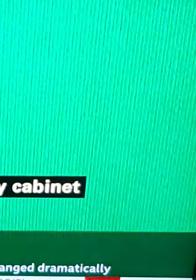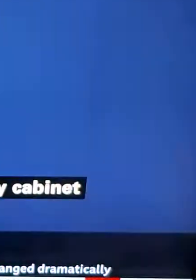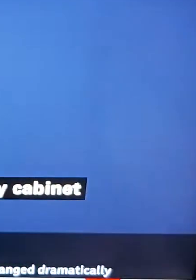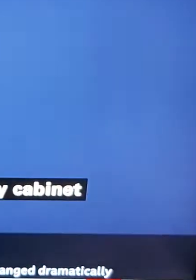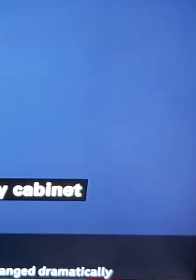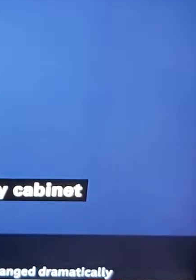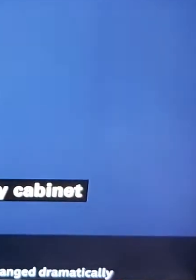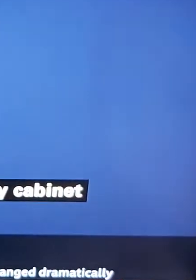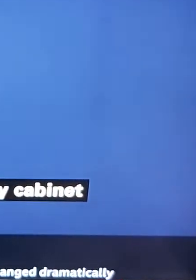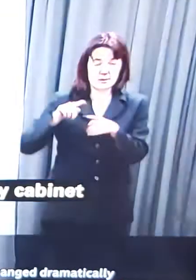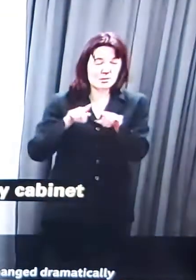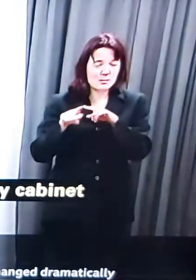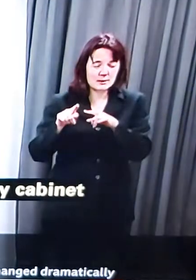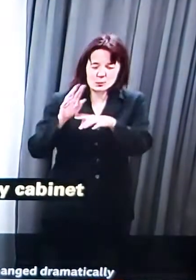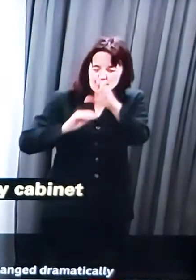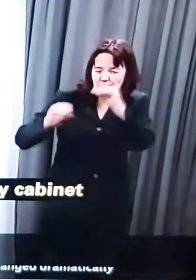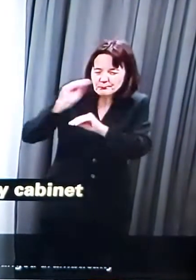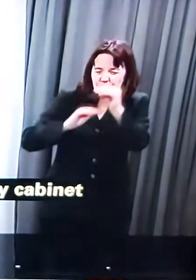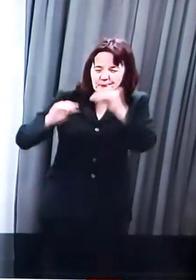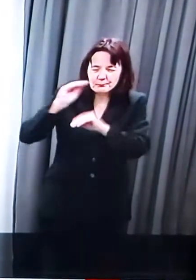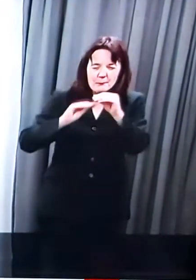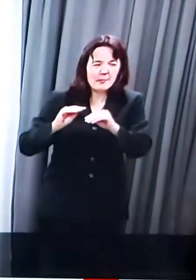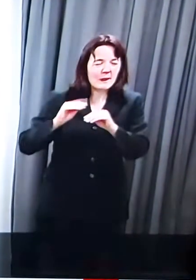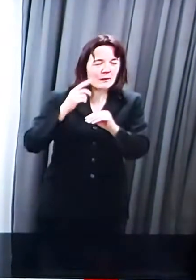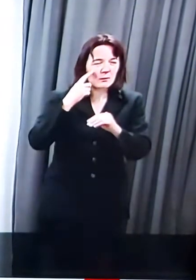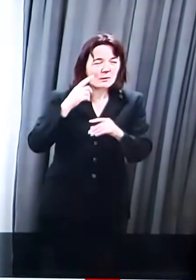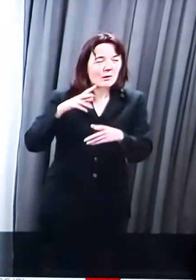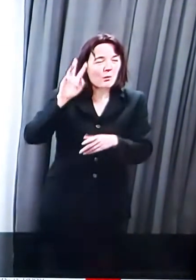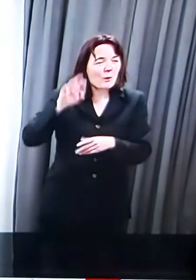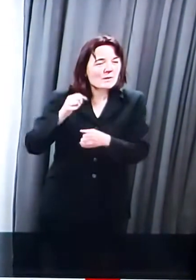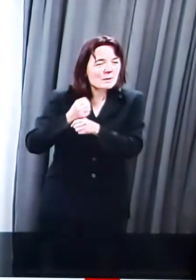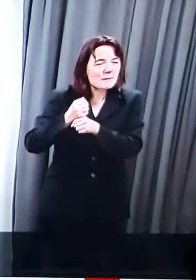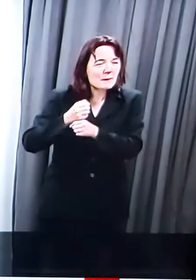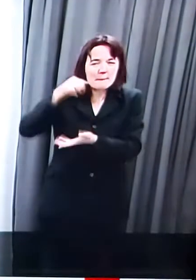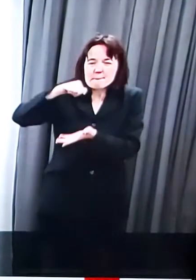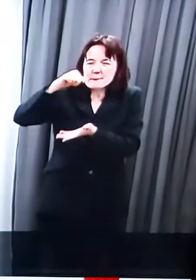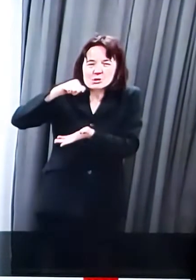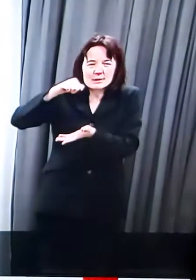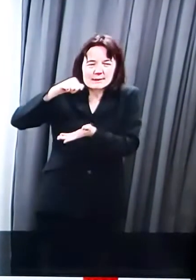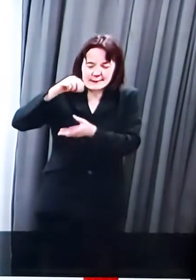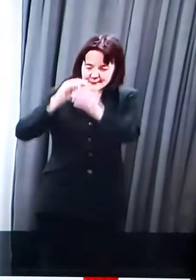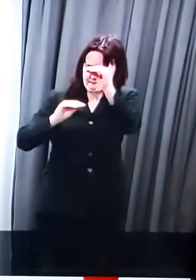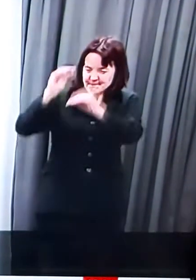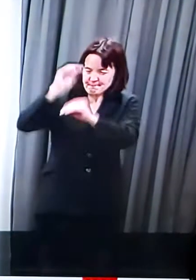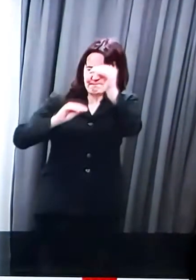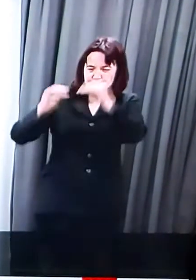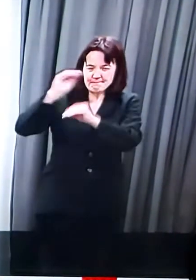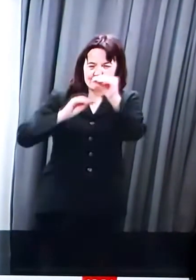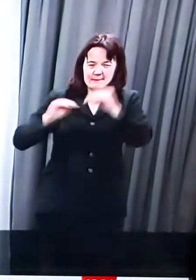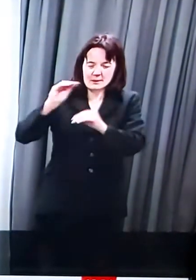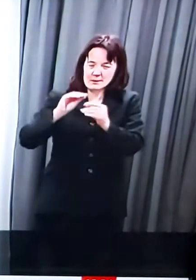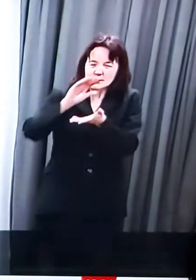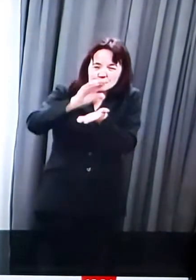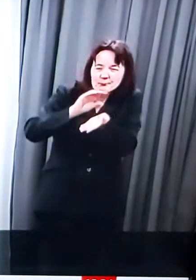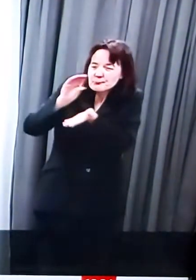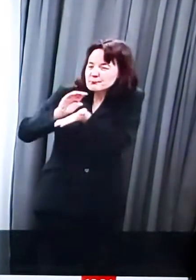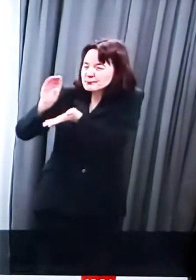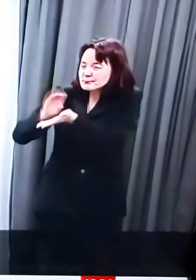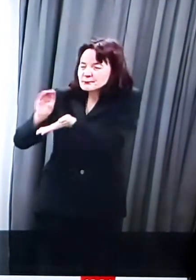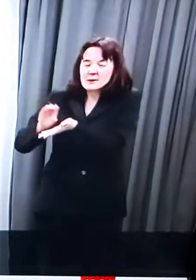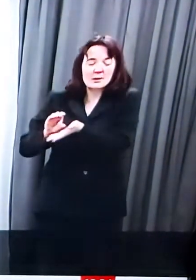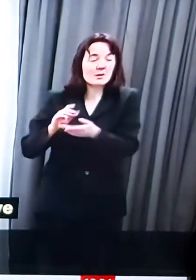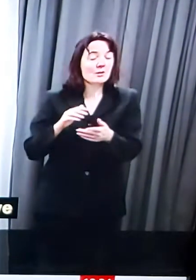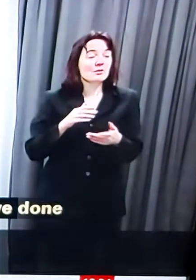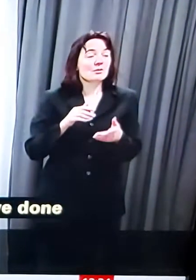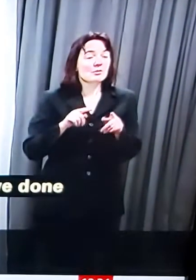the government's budget. And we've done that to free up as much funding as possible to